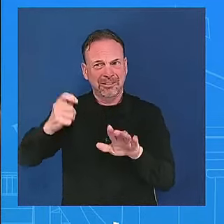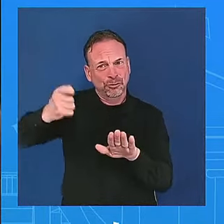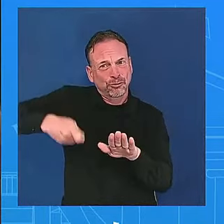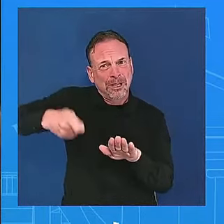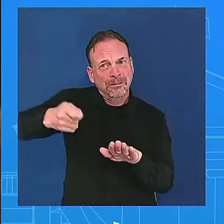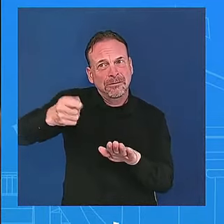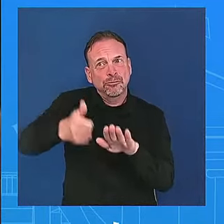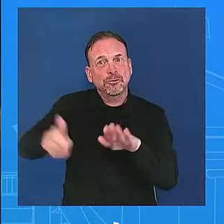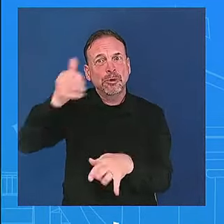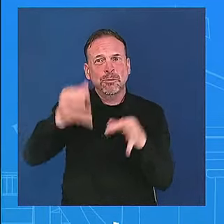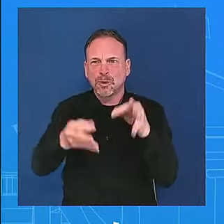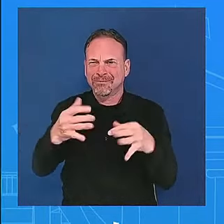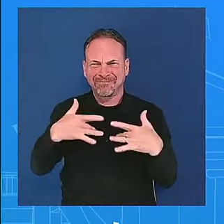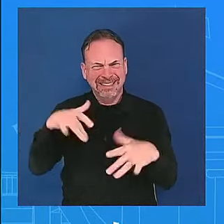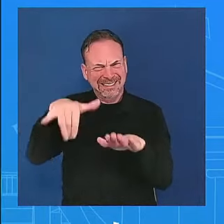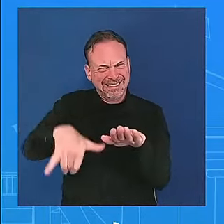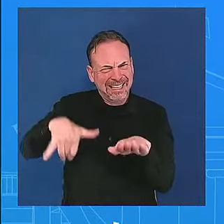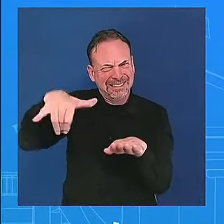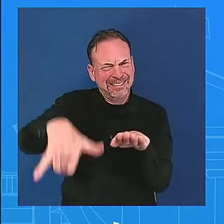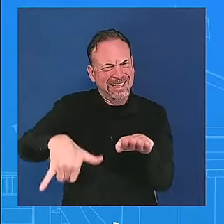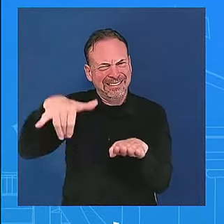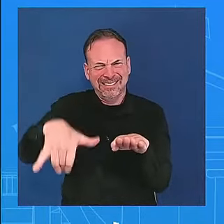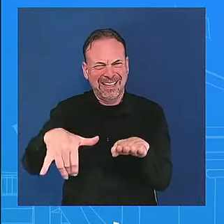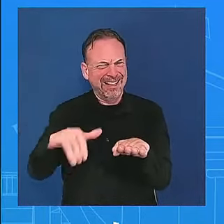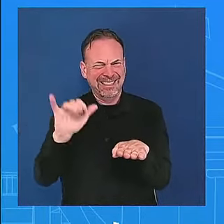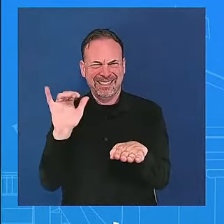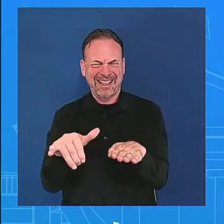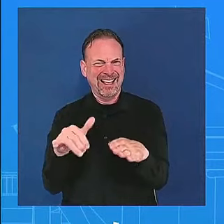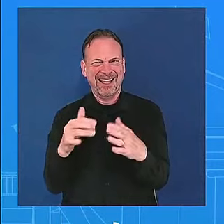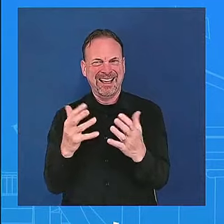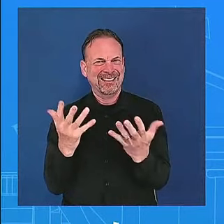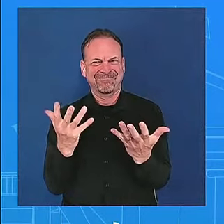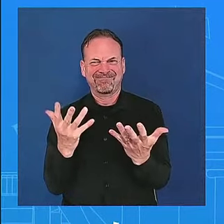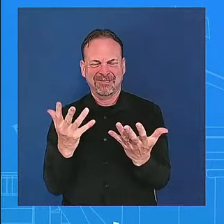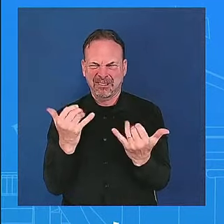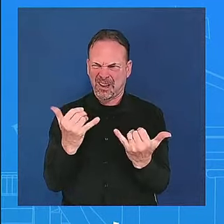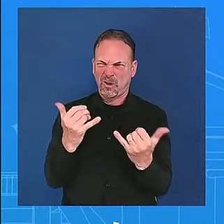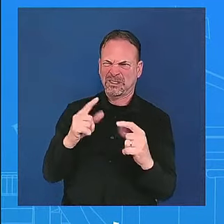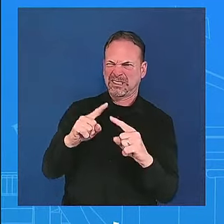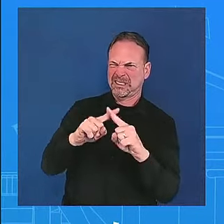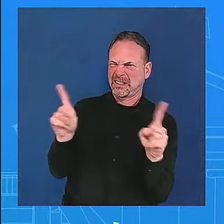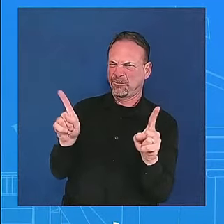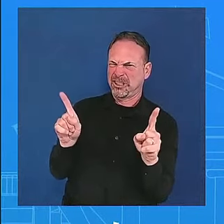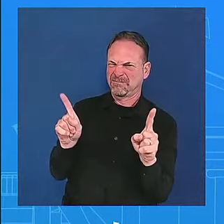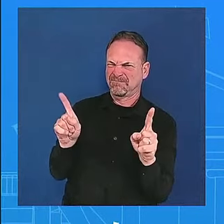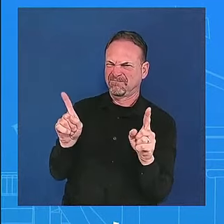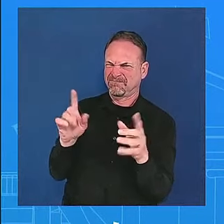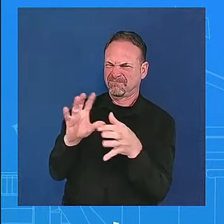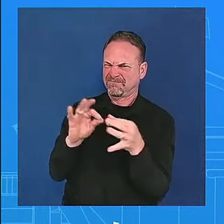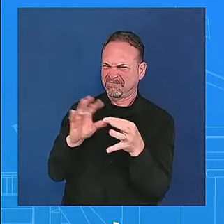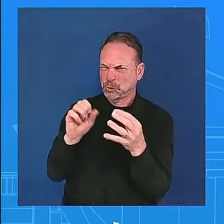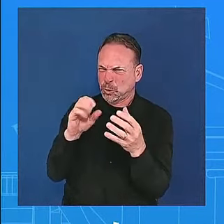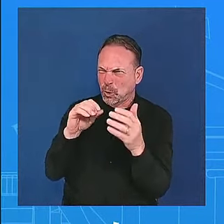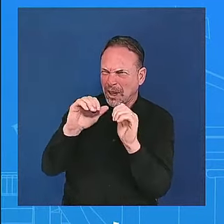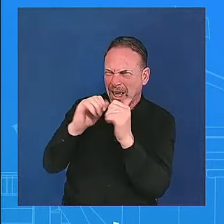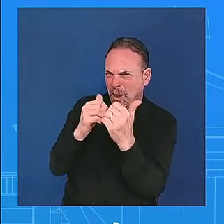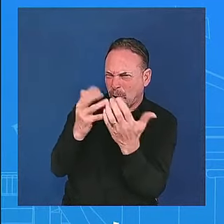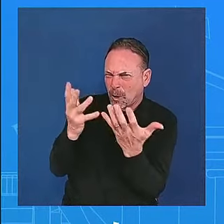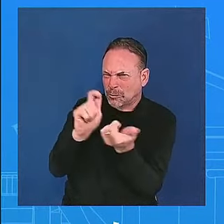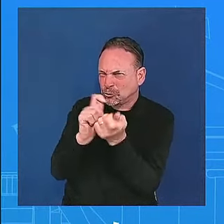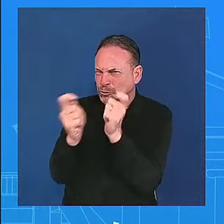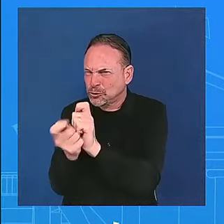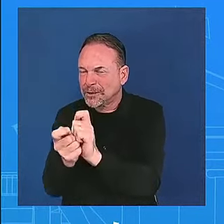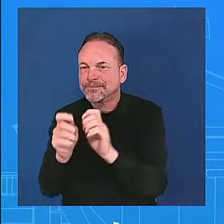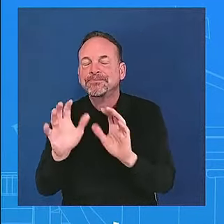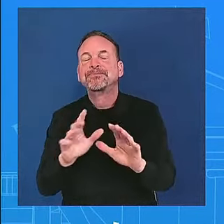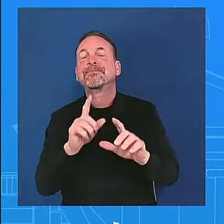first of all he appreciates the commission he appreciates the work that they've done their their job was to give the president some thoughts and ideas